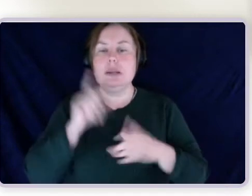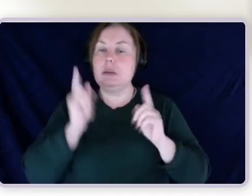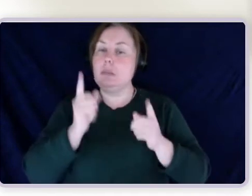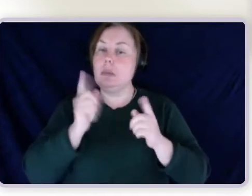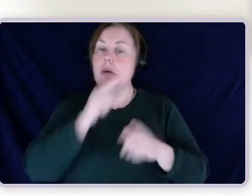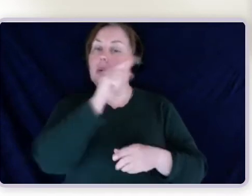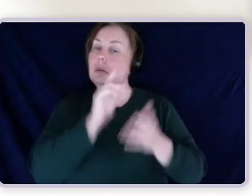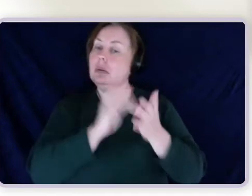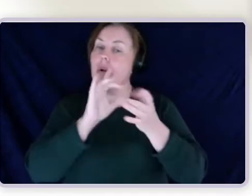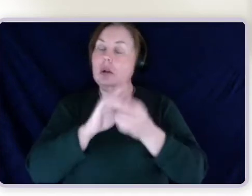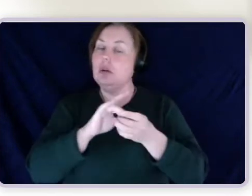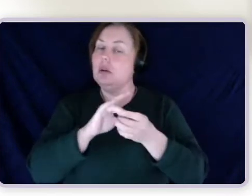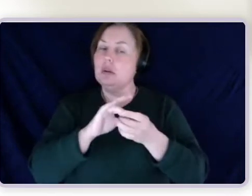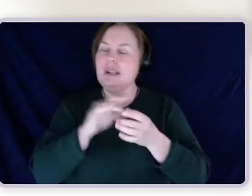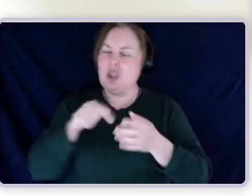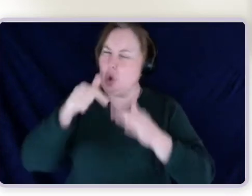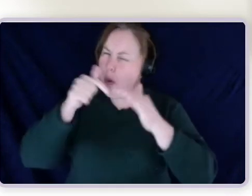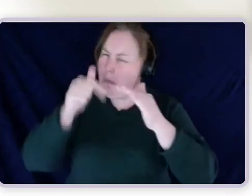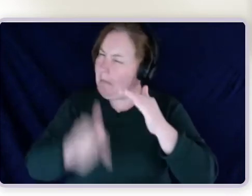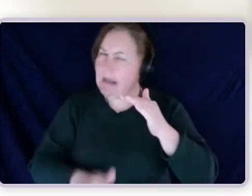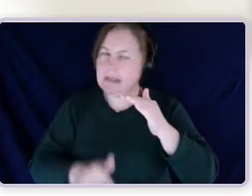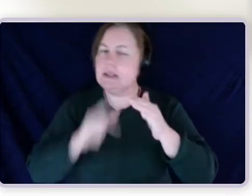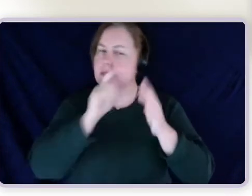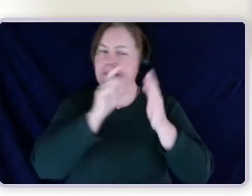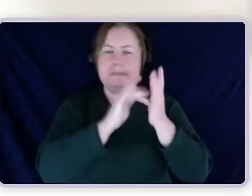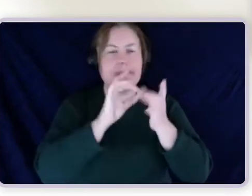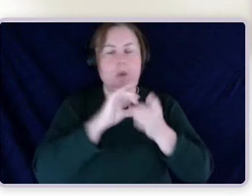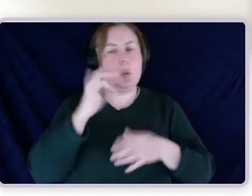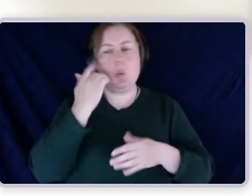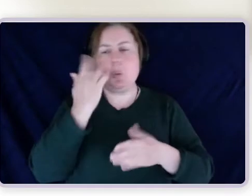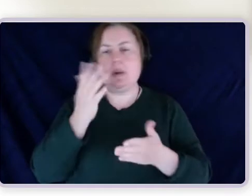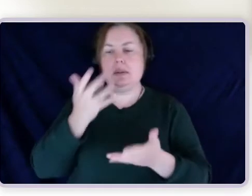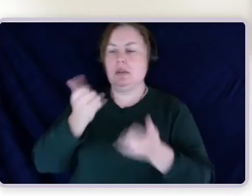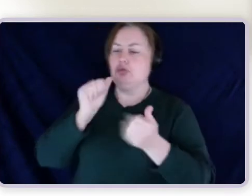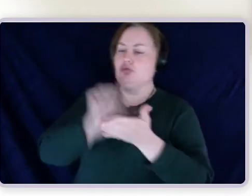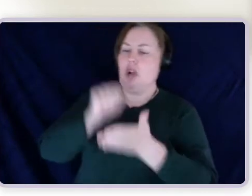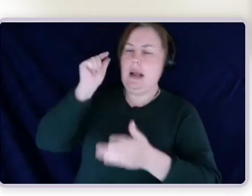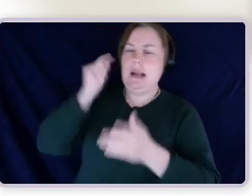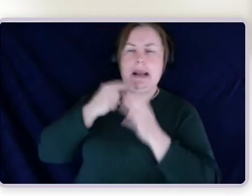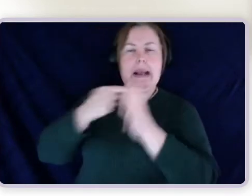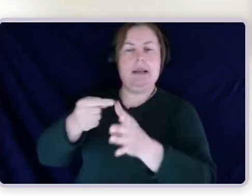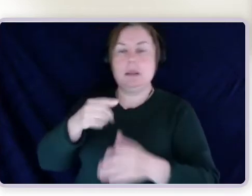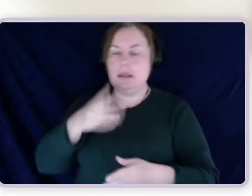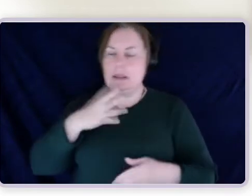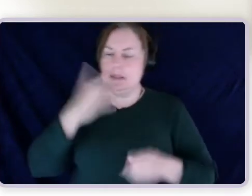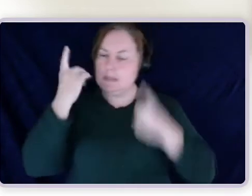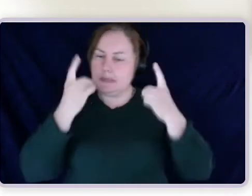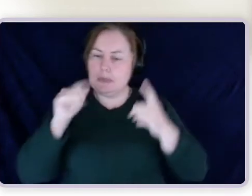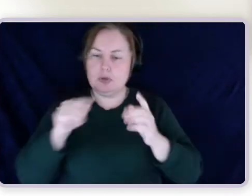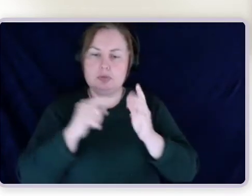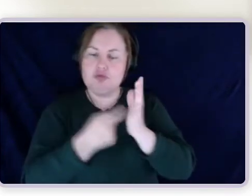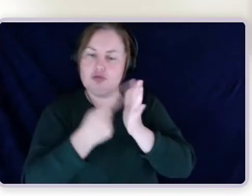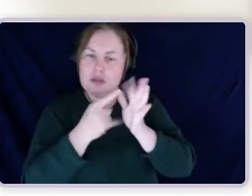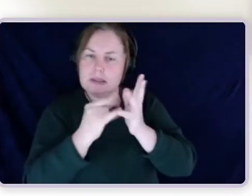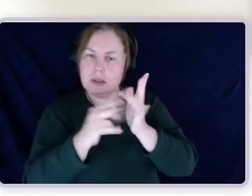And you need to dive into it to actually work out, hang on, is the treatment reasonable? Is it something that they should access? Is it